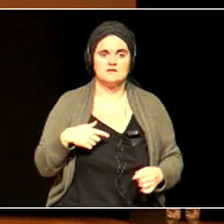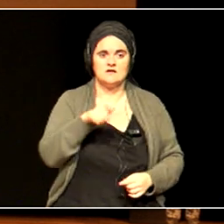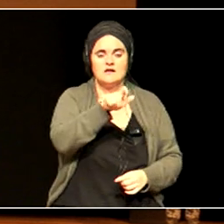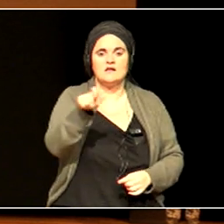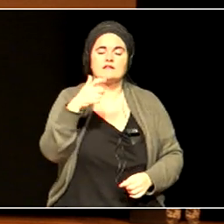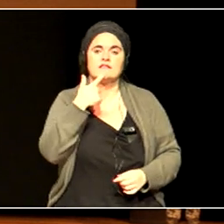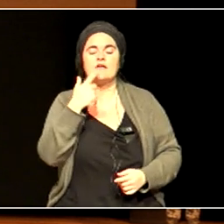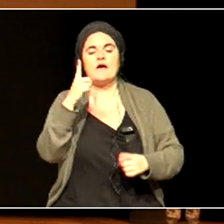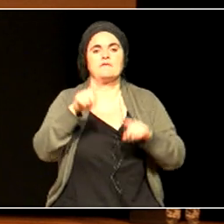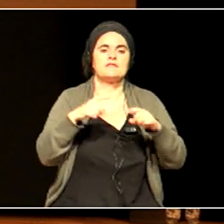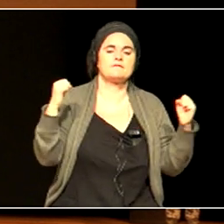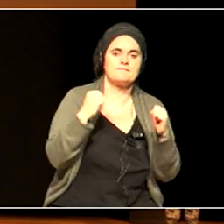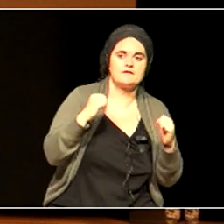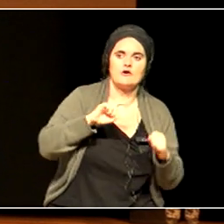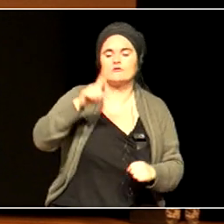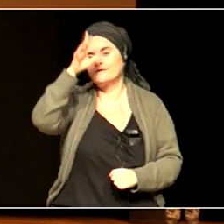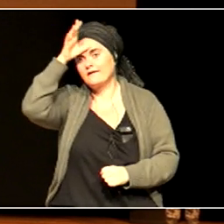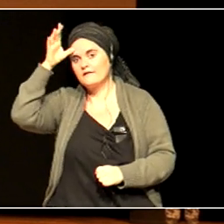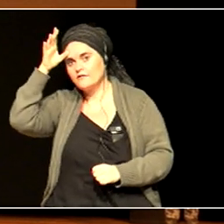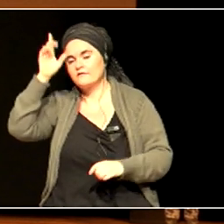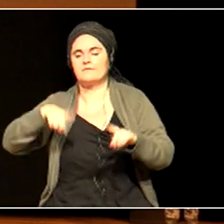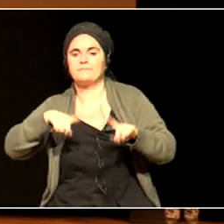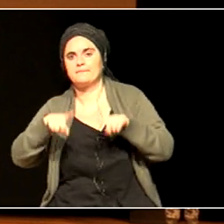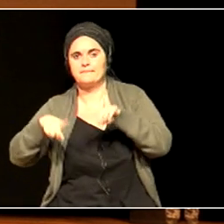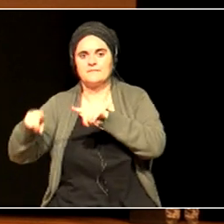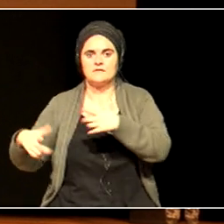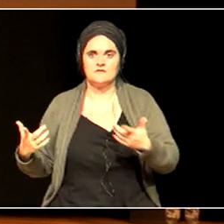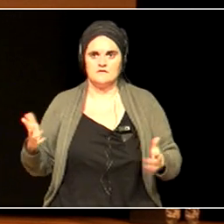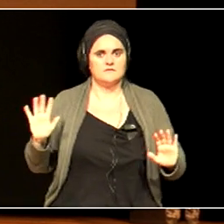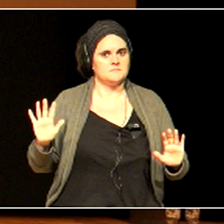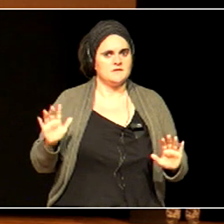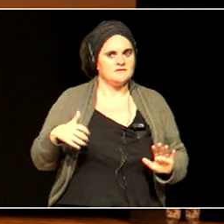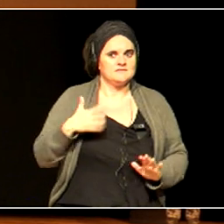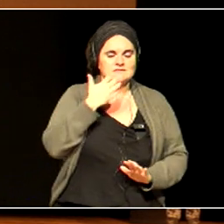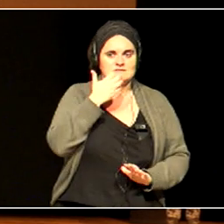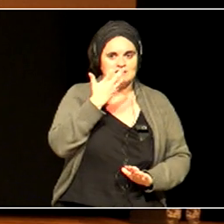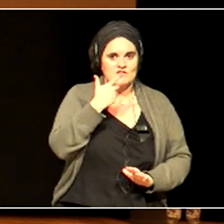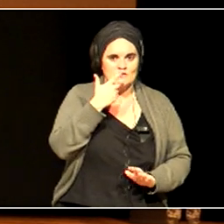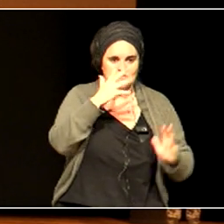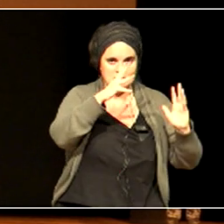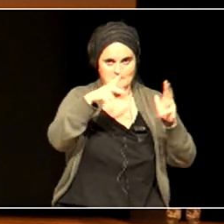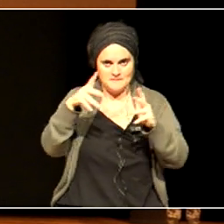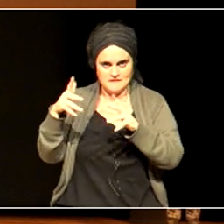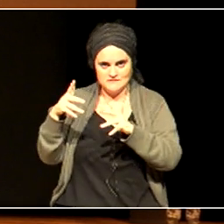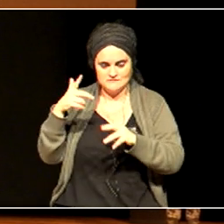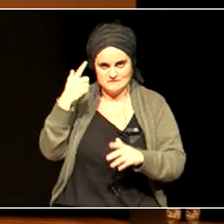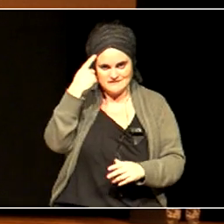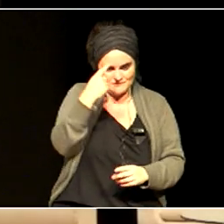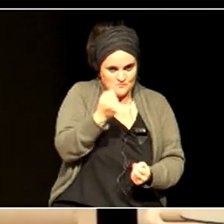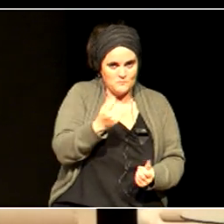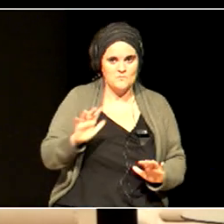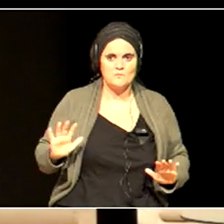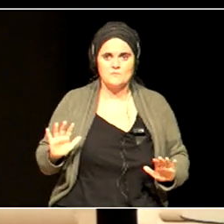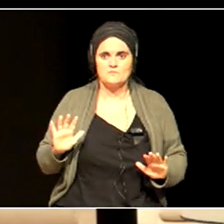if you've got any mathematical knowledge, you know the detail, the truth is in the